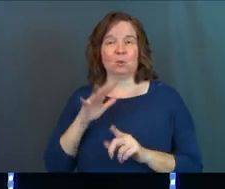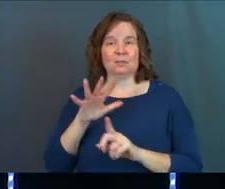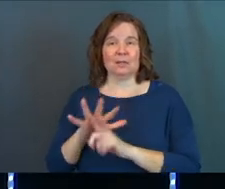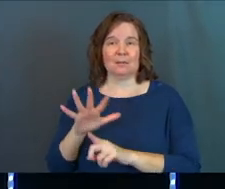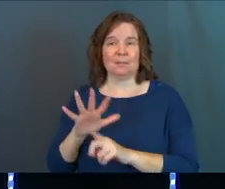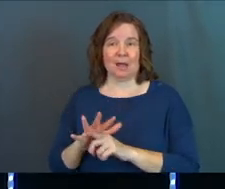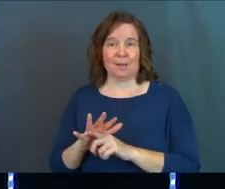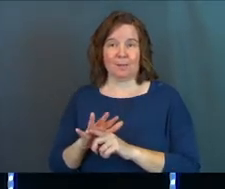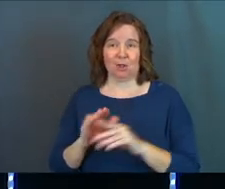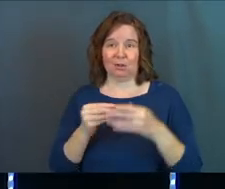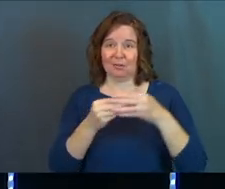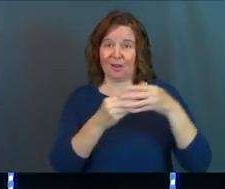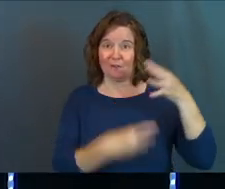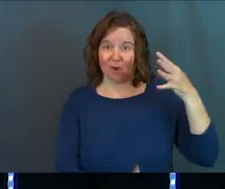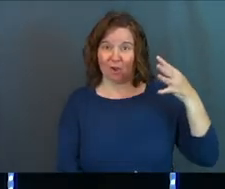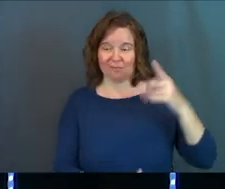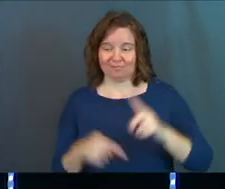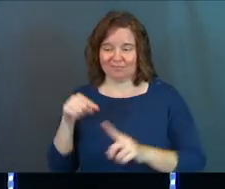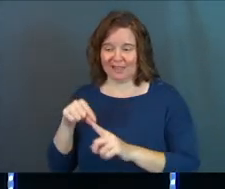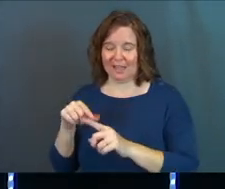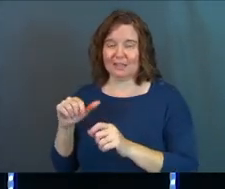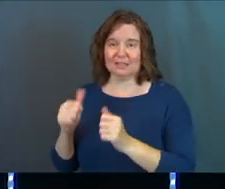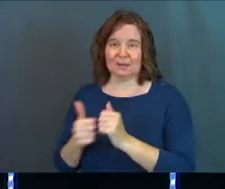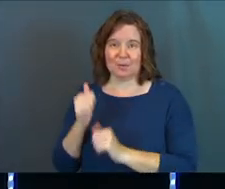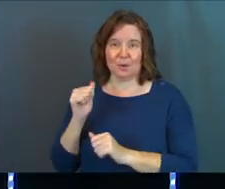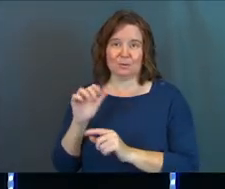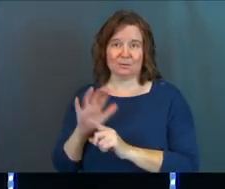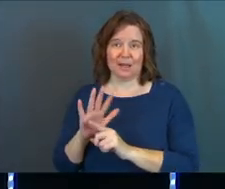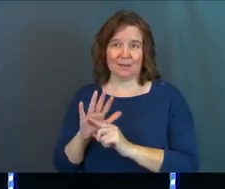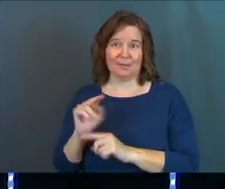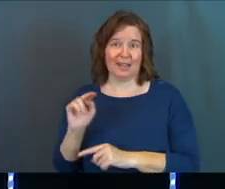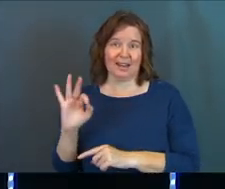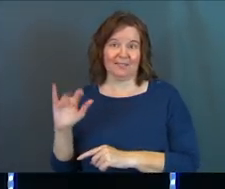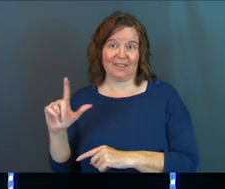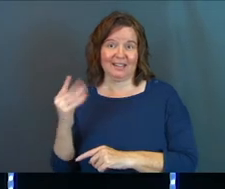popular of all of them. The NFL tells us so, right?